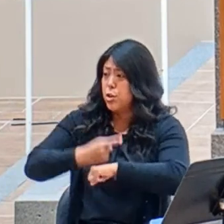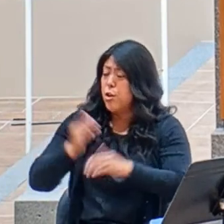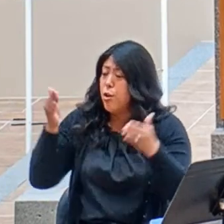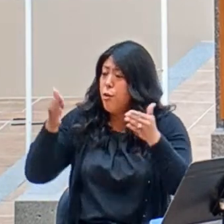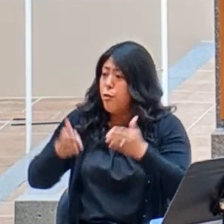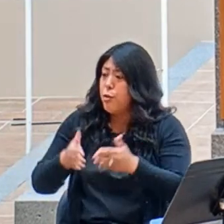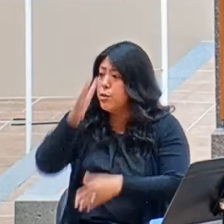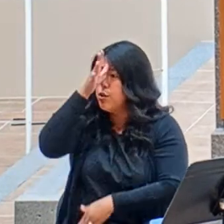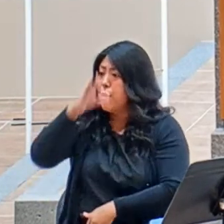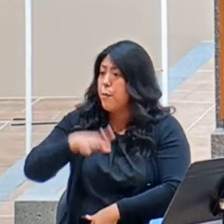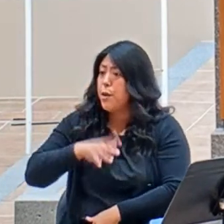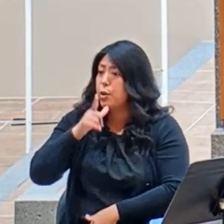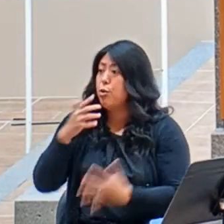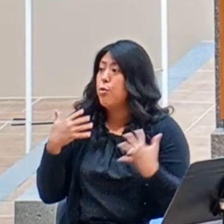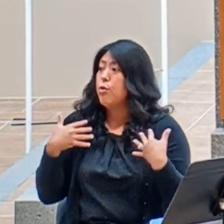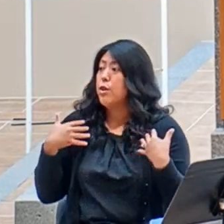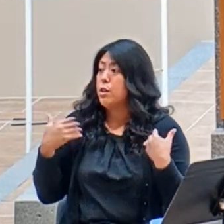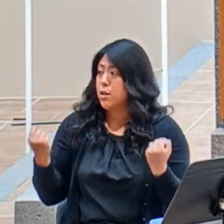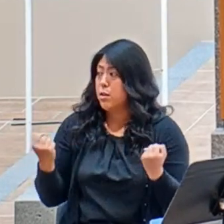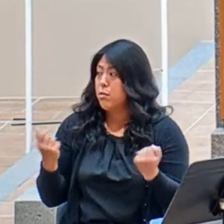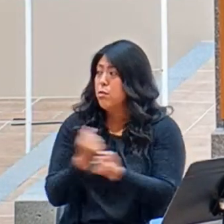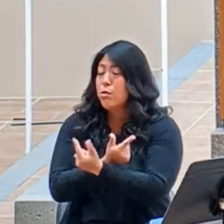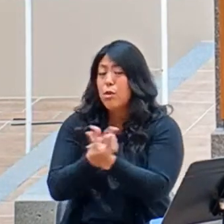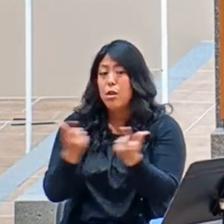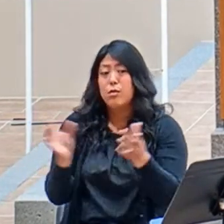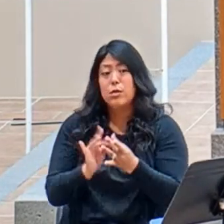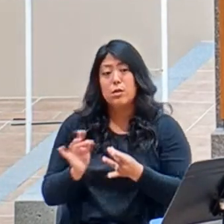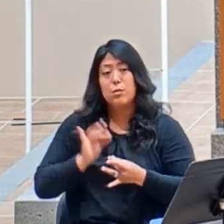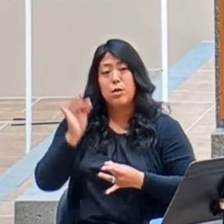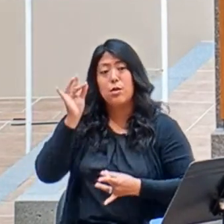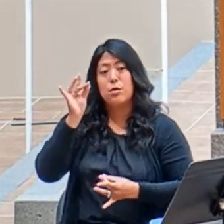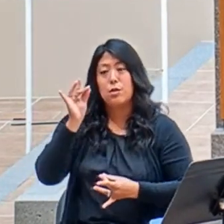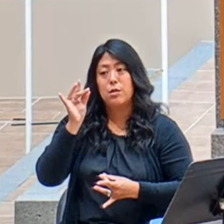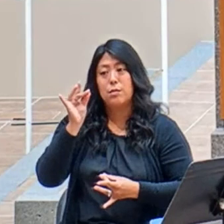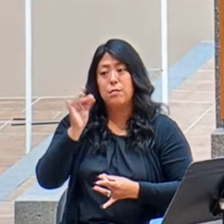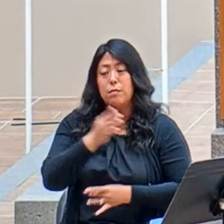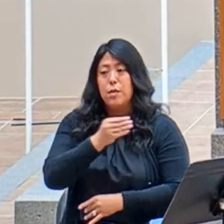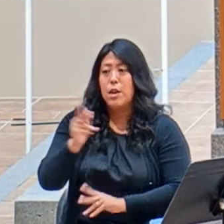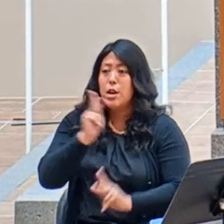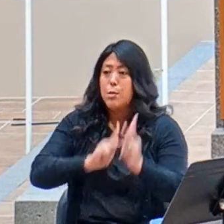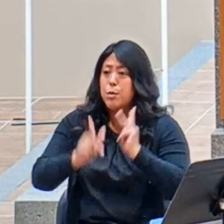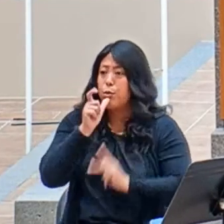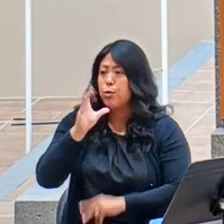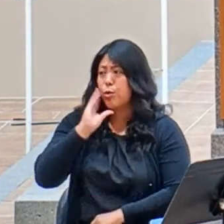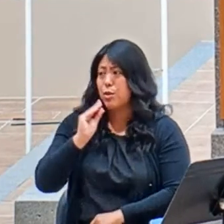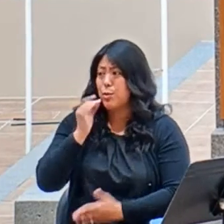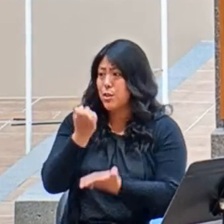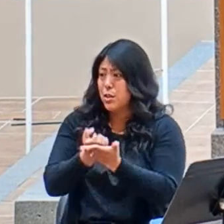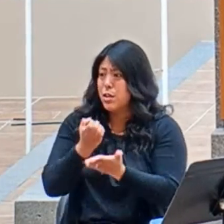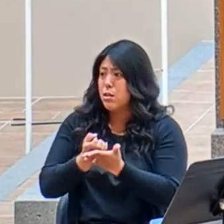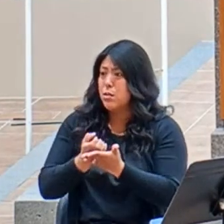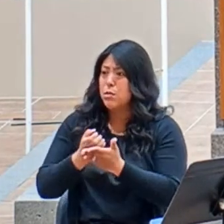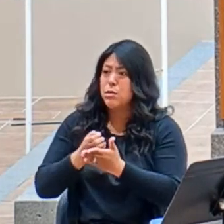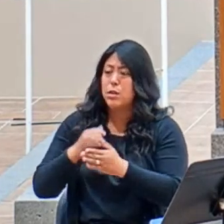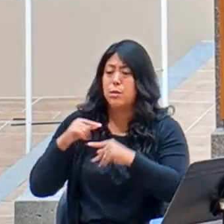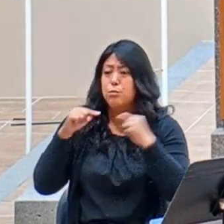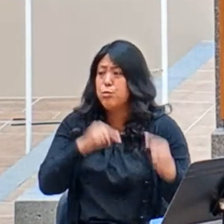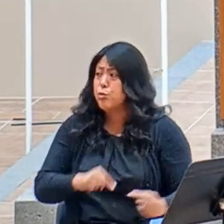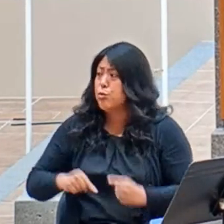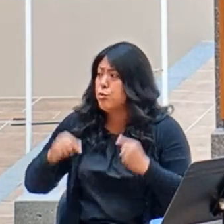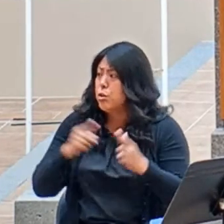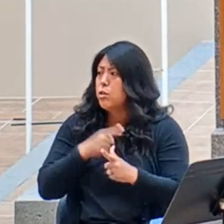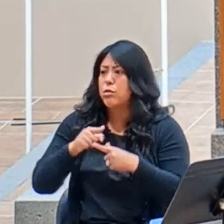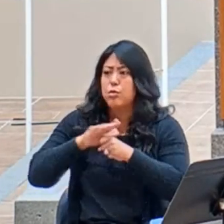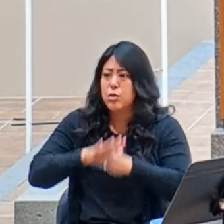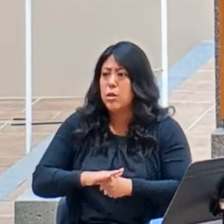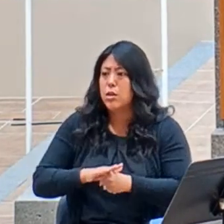heals us spiritually. And those of us who are dealing with economic discomfort, loss of a